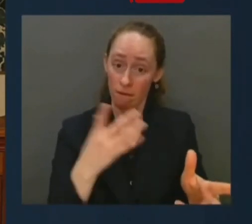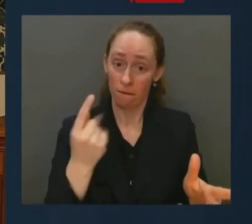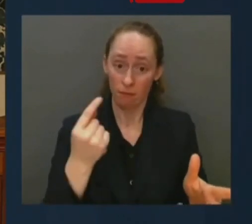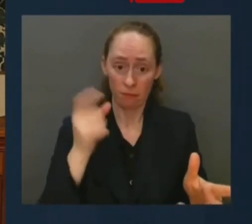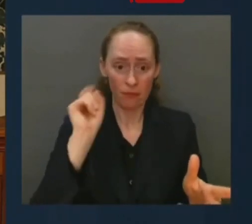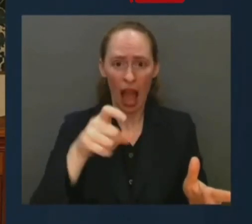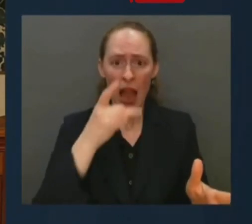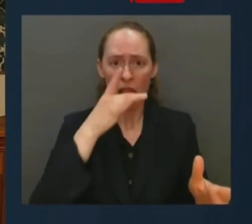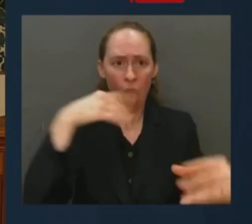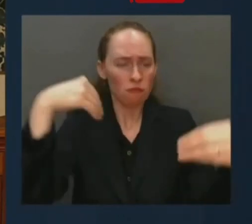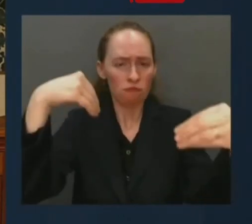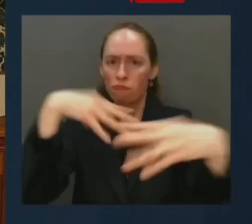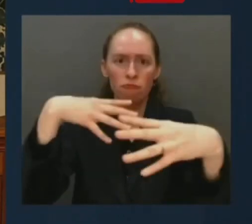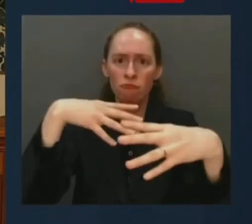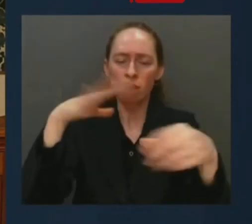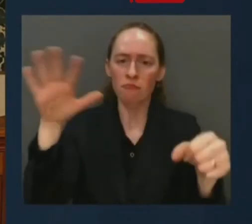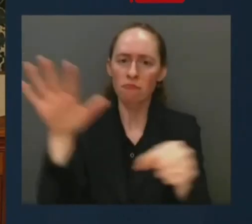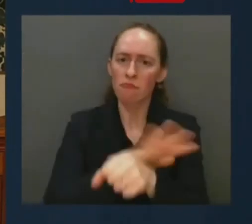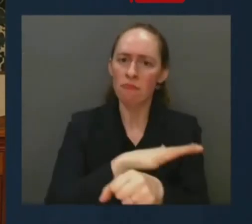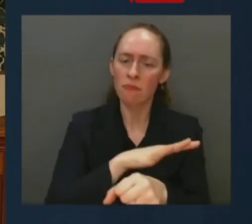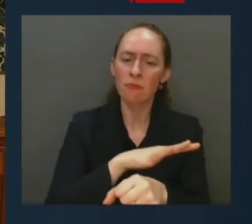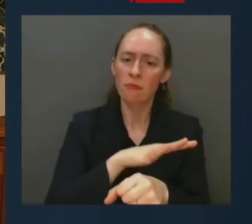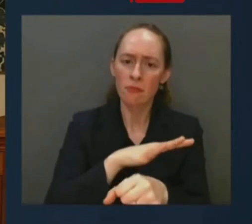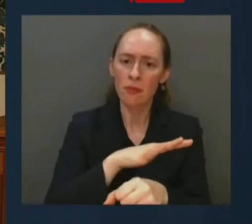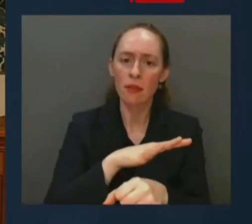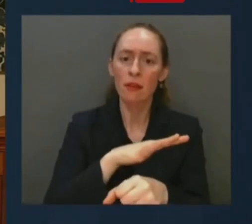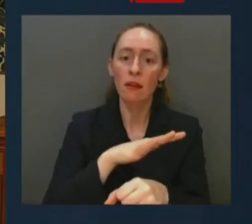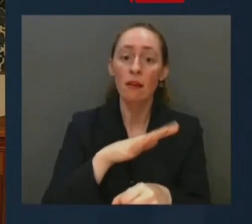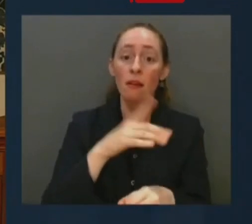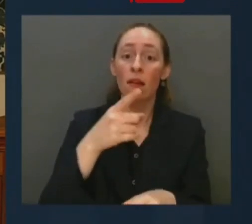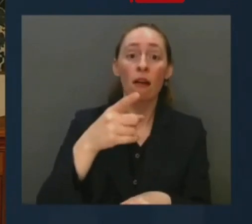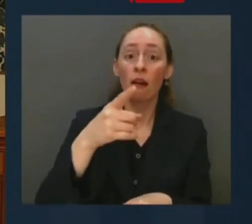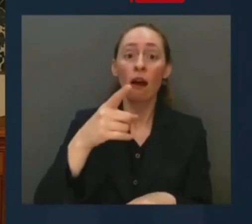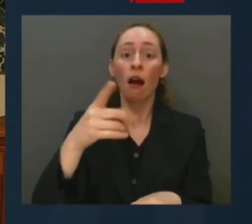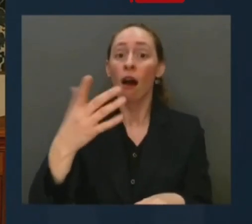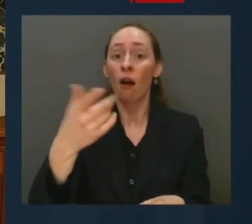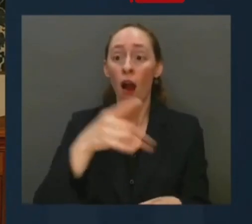Don't reach for your license. Keep your hands on the steering wheel.